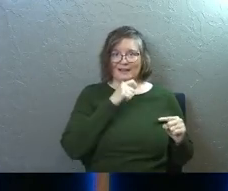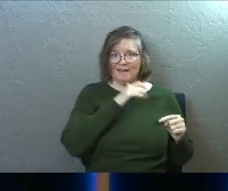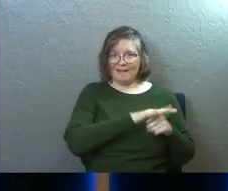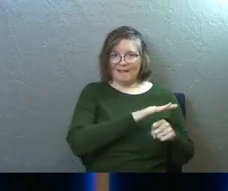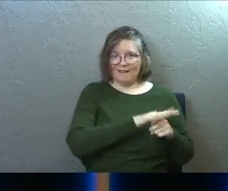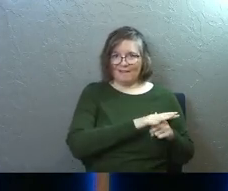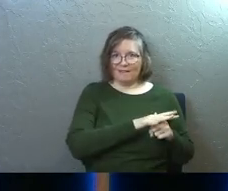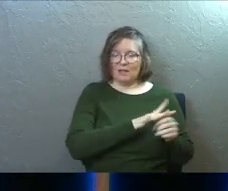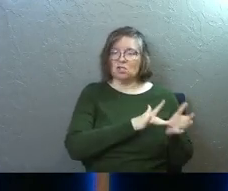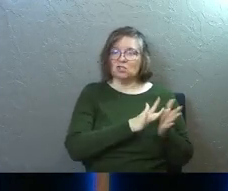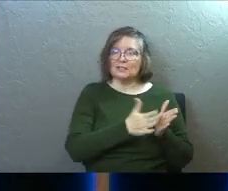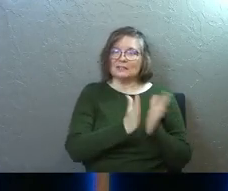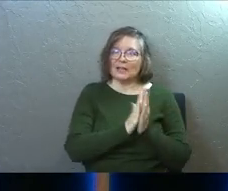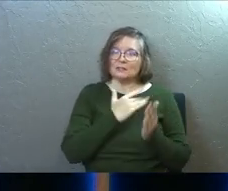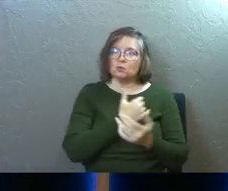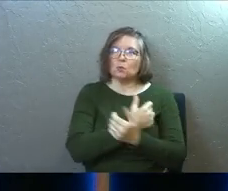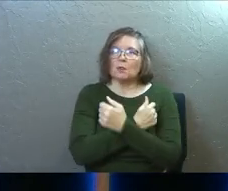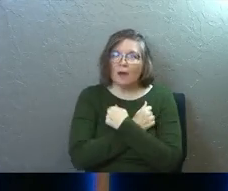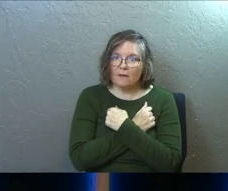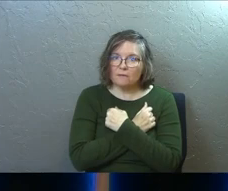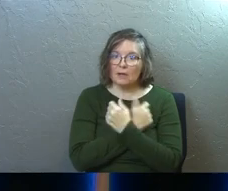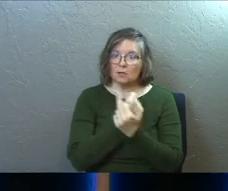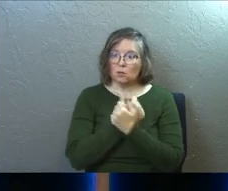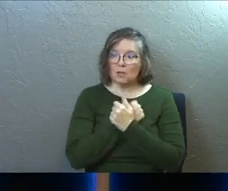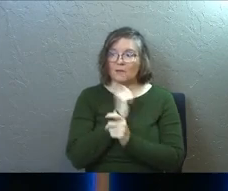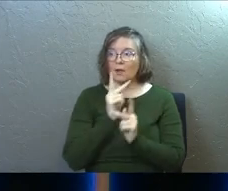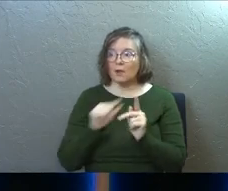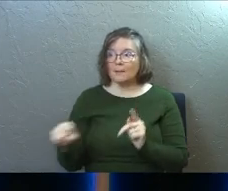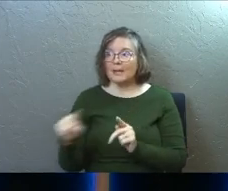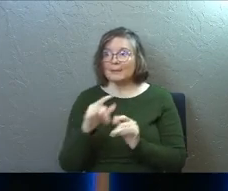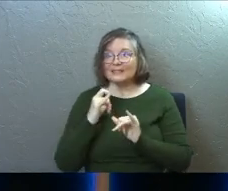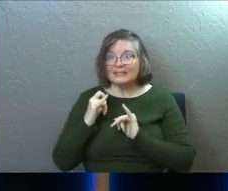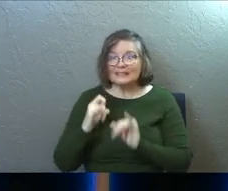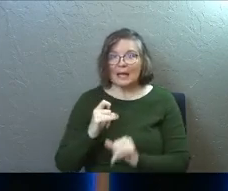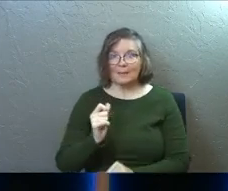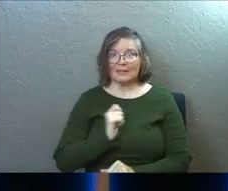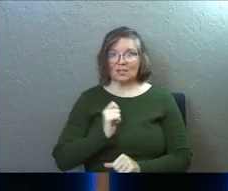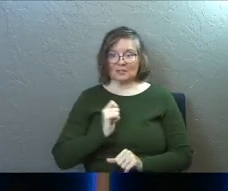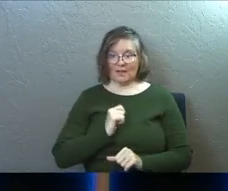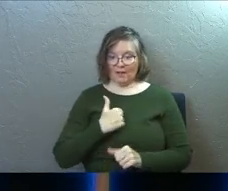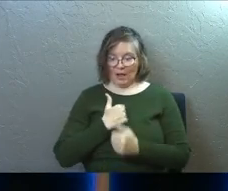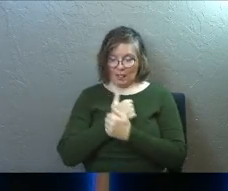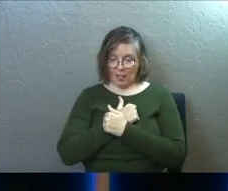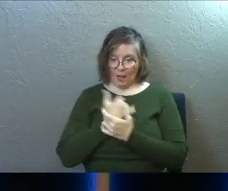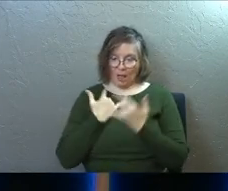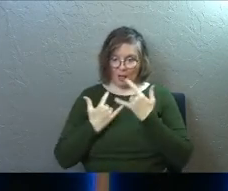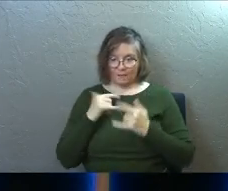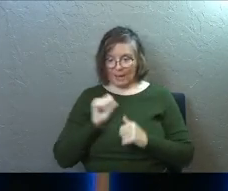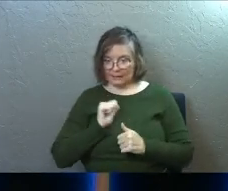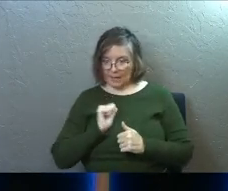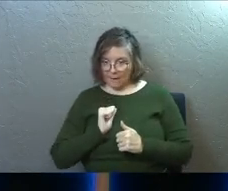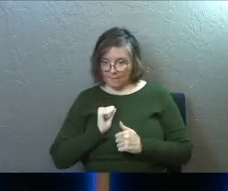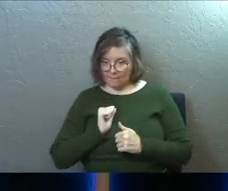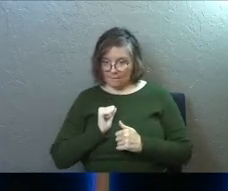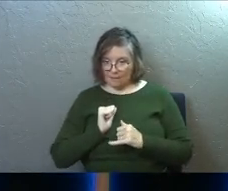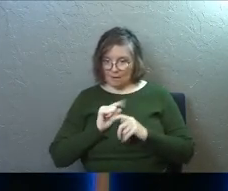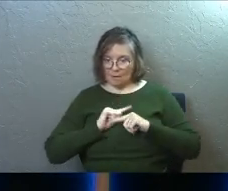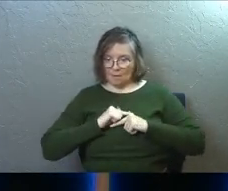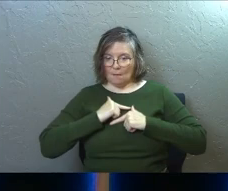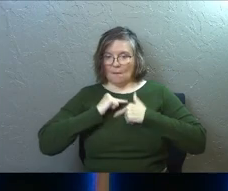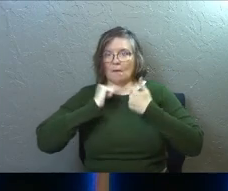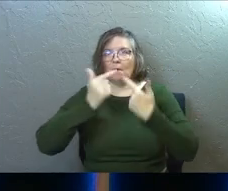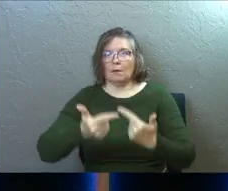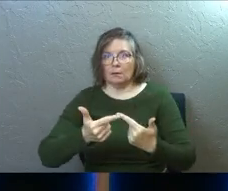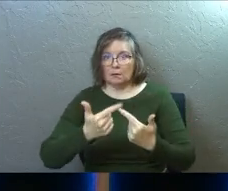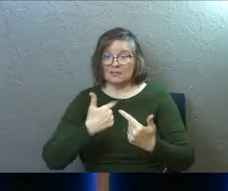Jesus calls us to love and to love others as ourselves. How is that even possible? Does he understand how